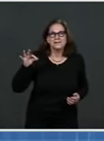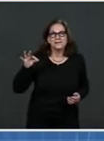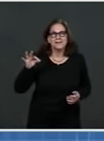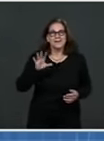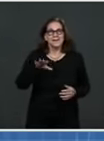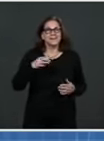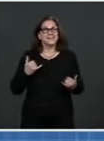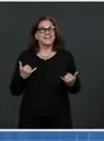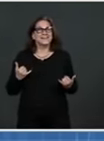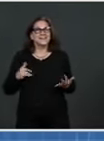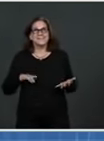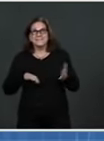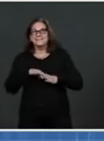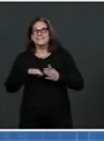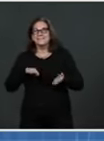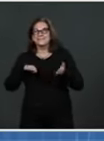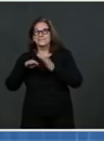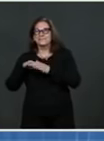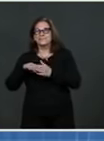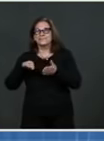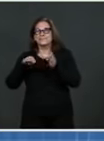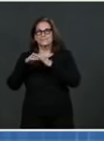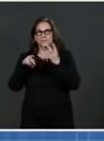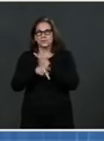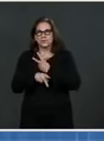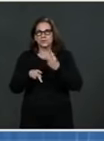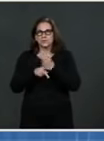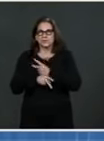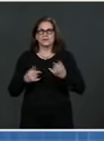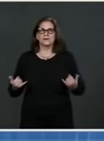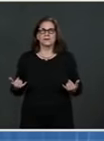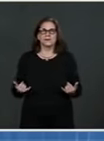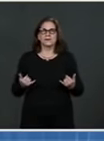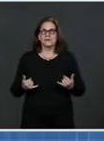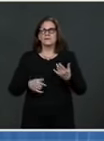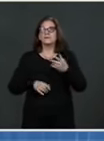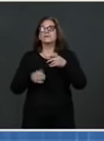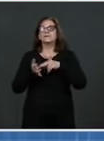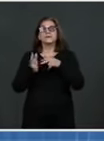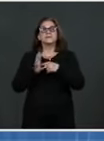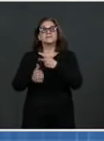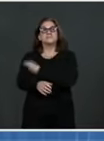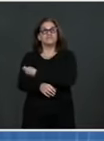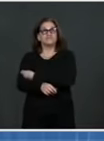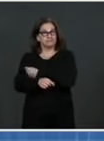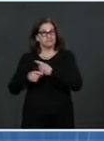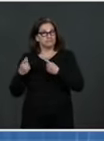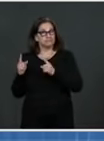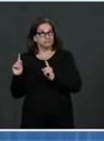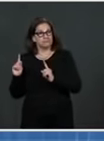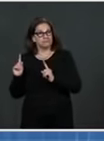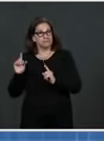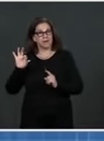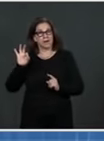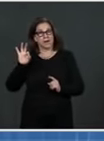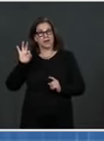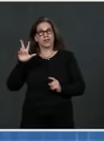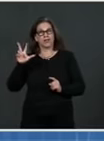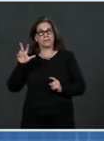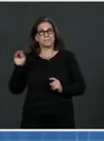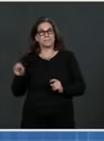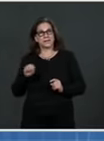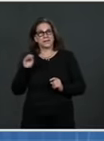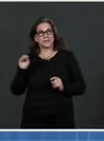vaccination efforts are working. As of yesterday, over 93 million people have received one or more doses of